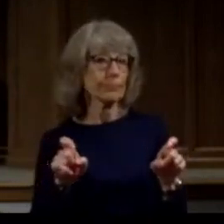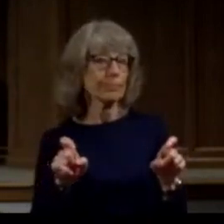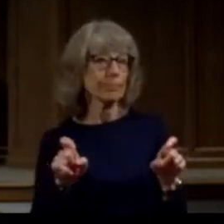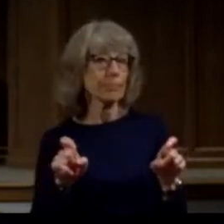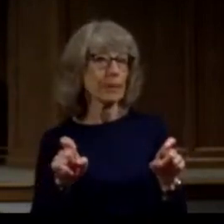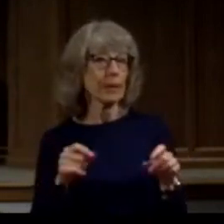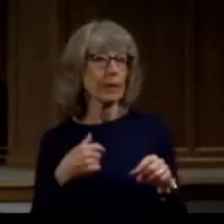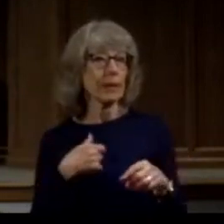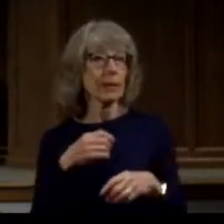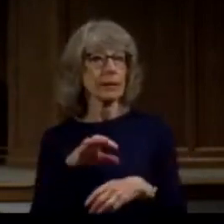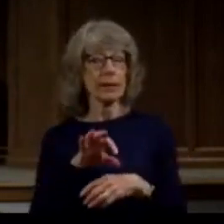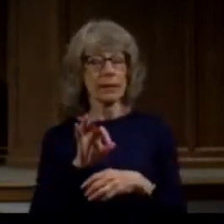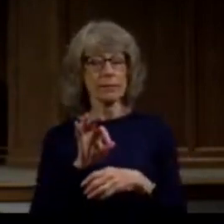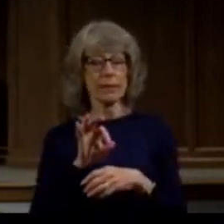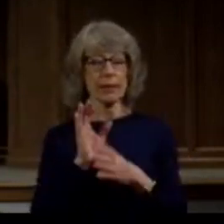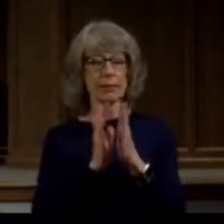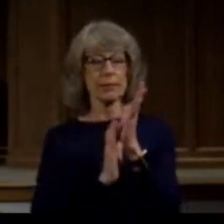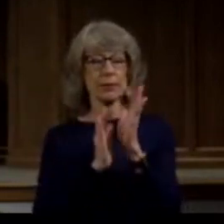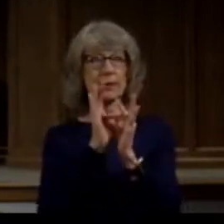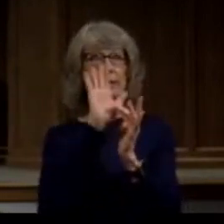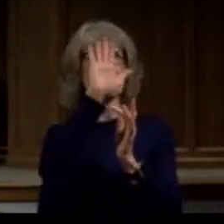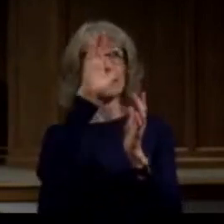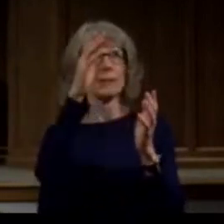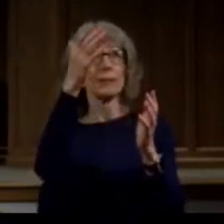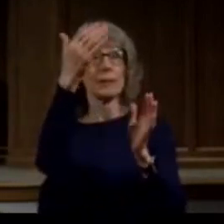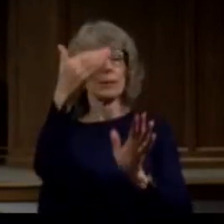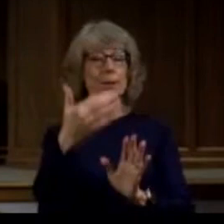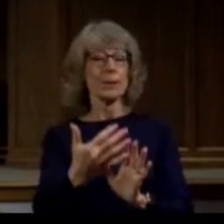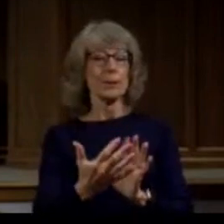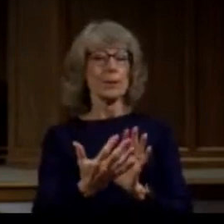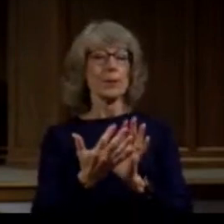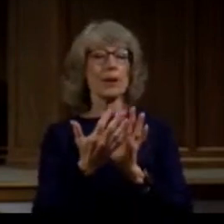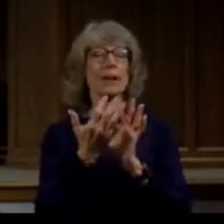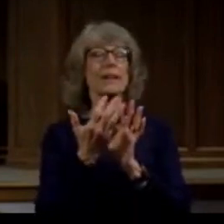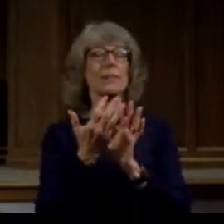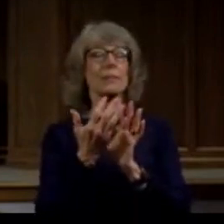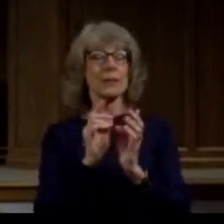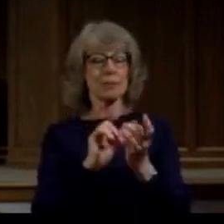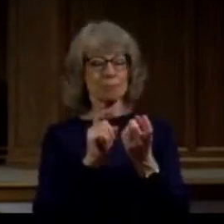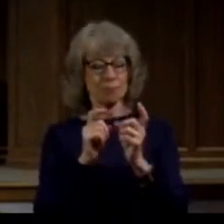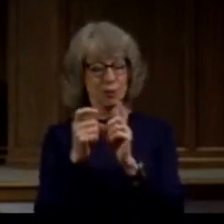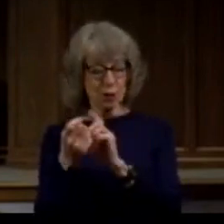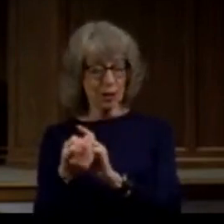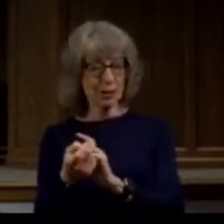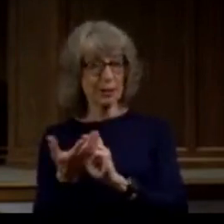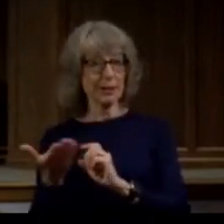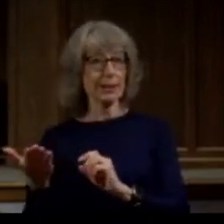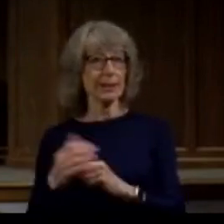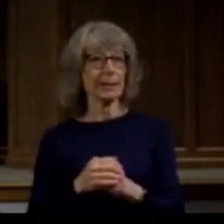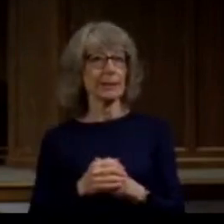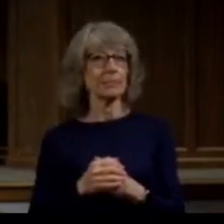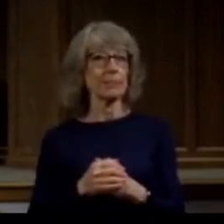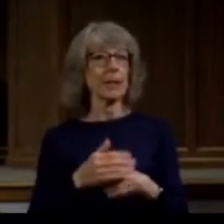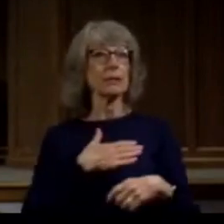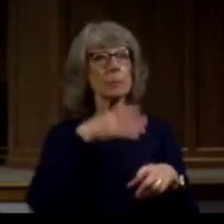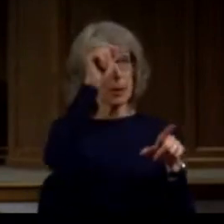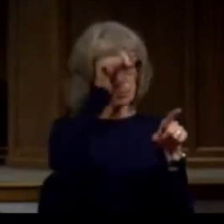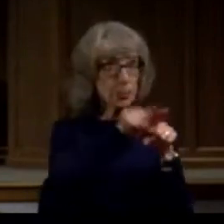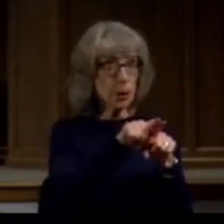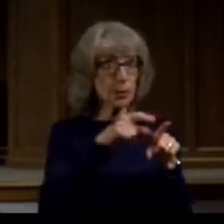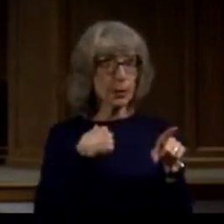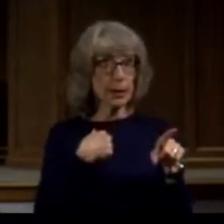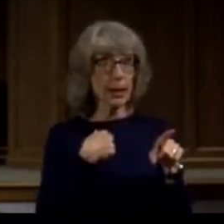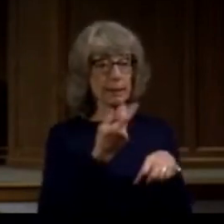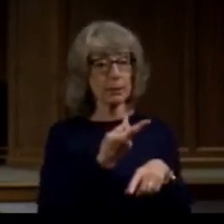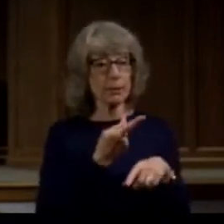and I find that the presence of Jesus changes things last fight my brother and I got into we were in the living room and he